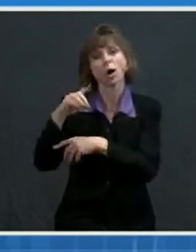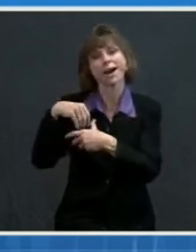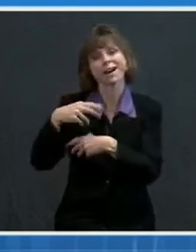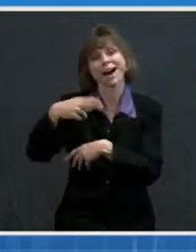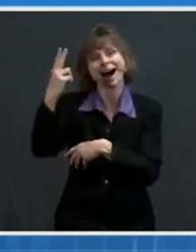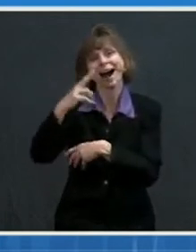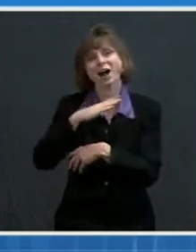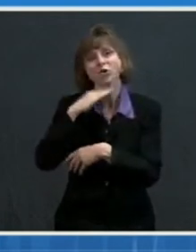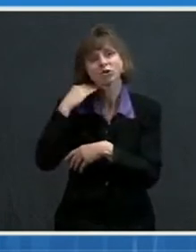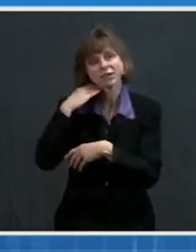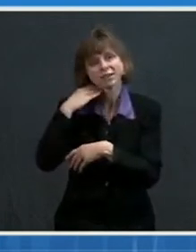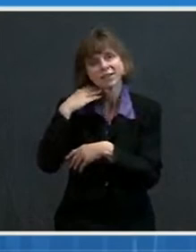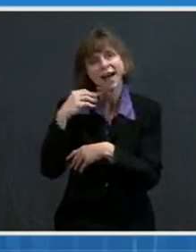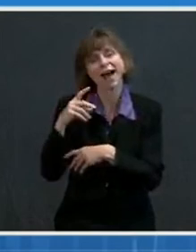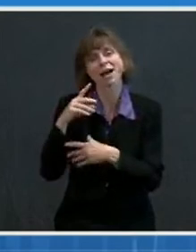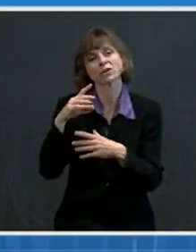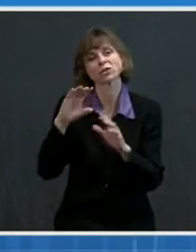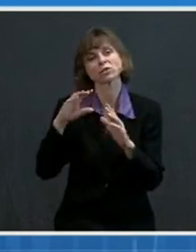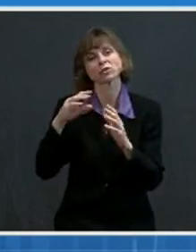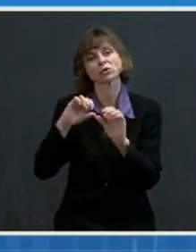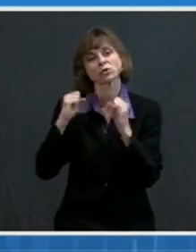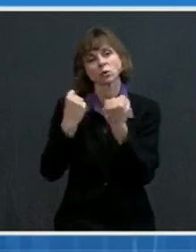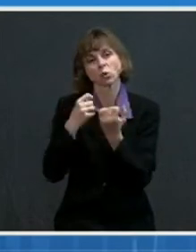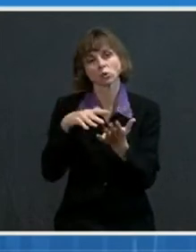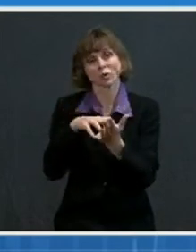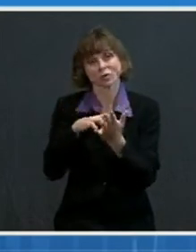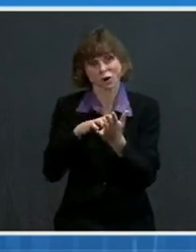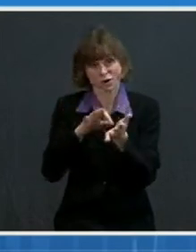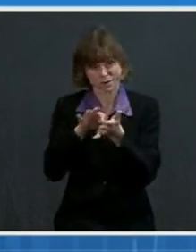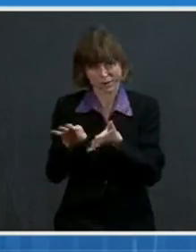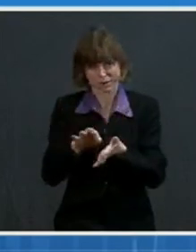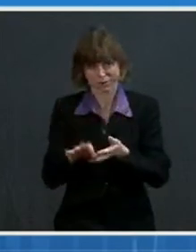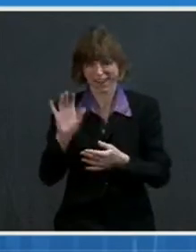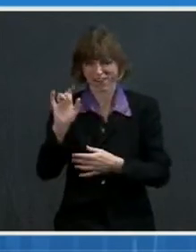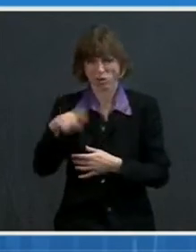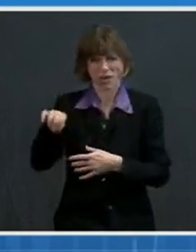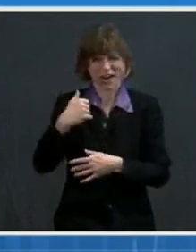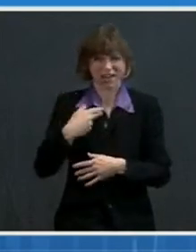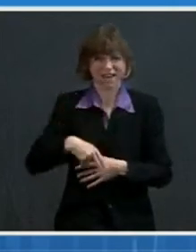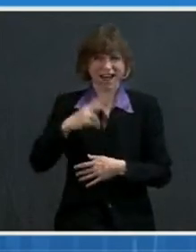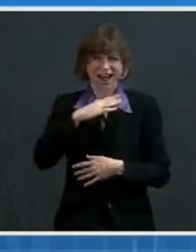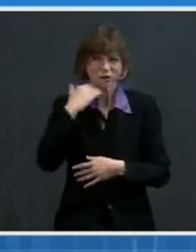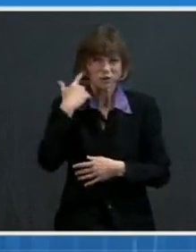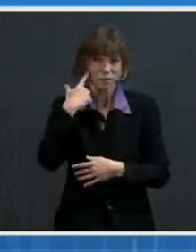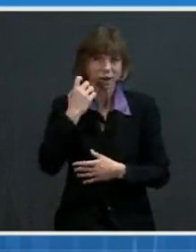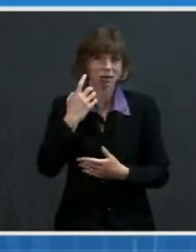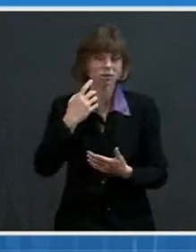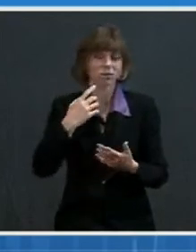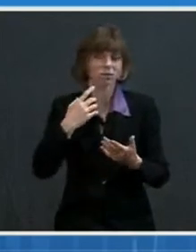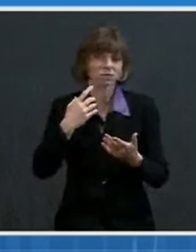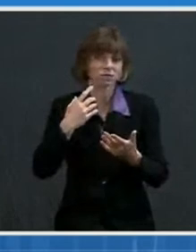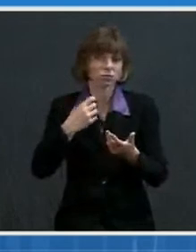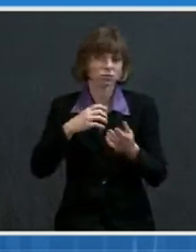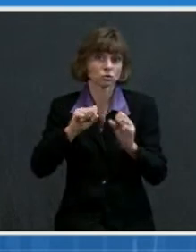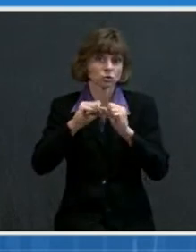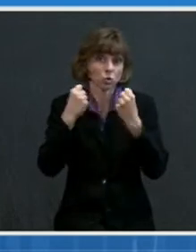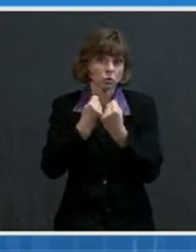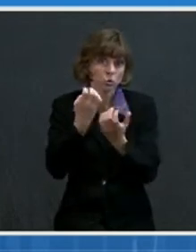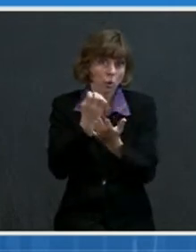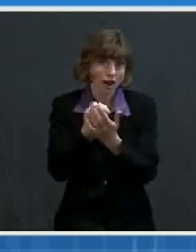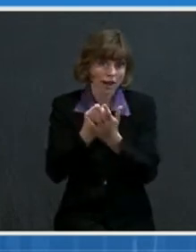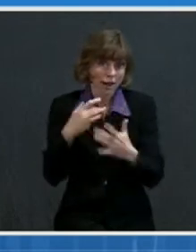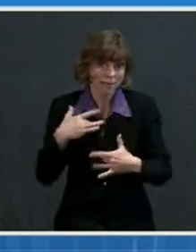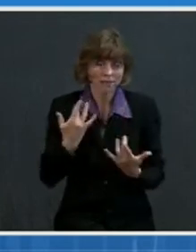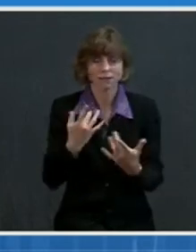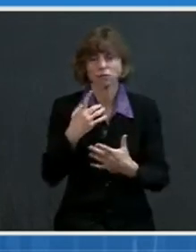Social Vulnerability Index. Those are populations at higher risk due to factors like socioeconomic status, the composition of the household,